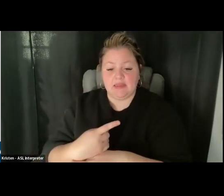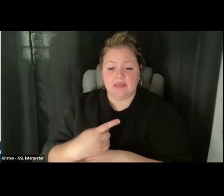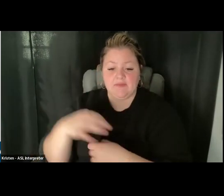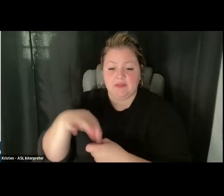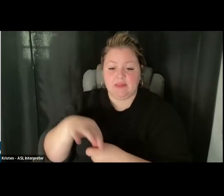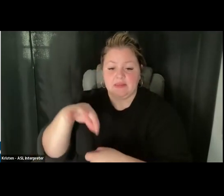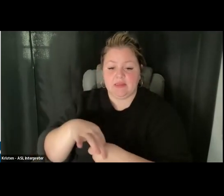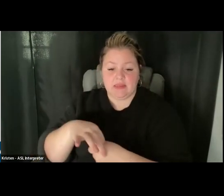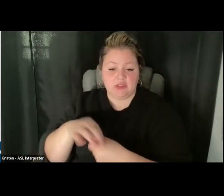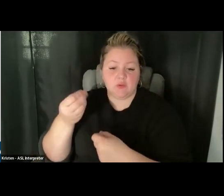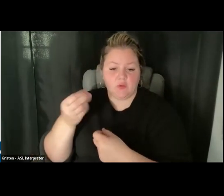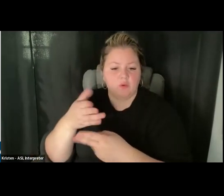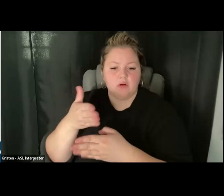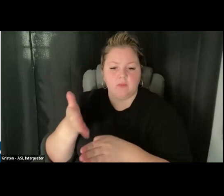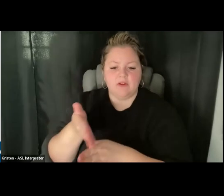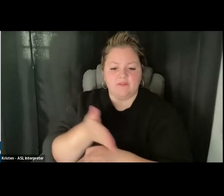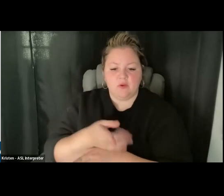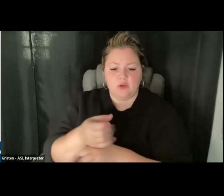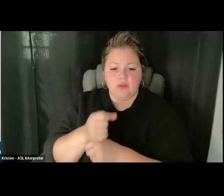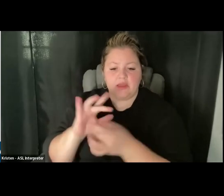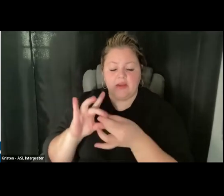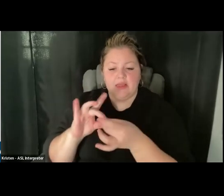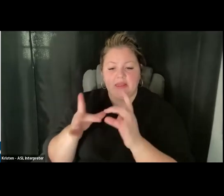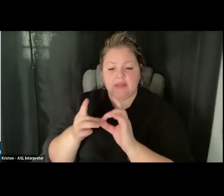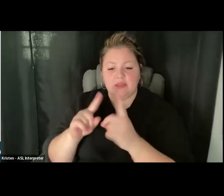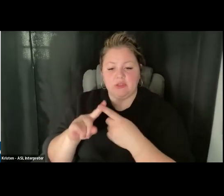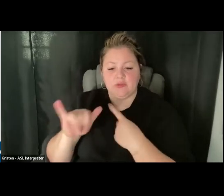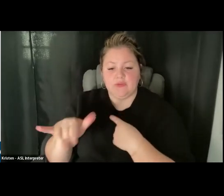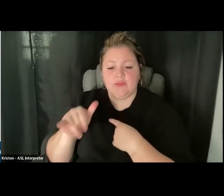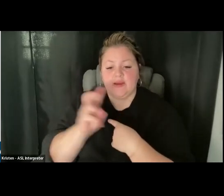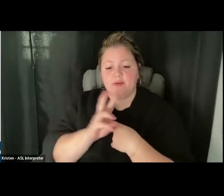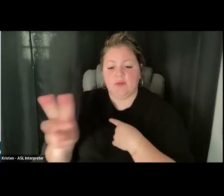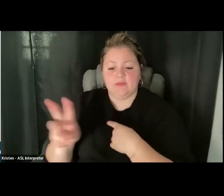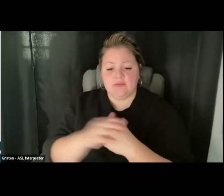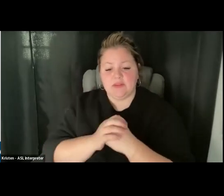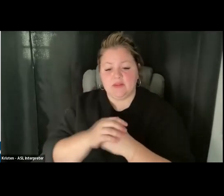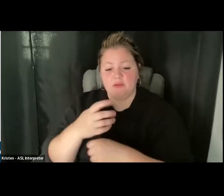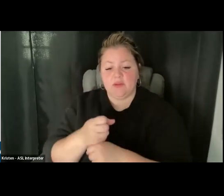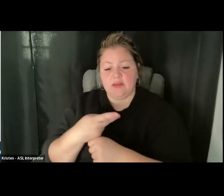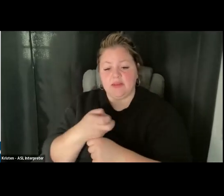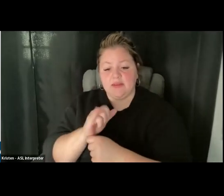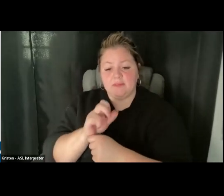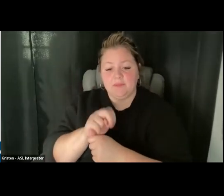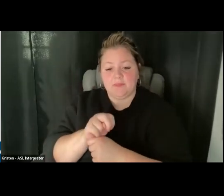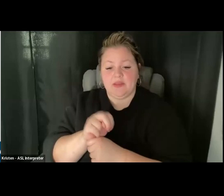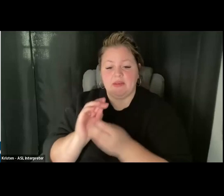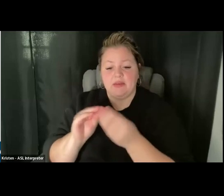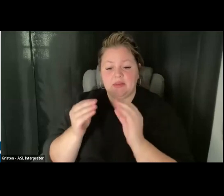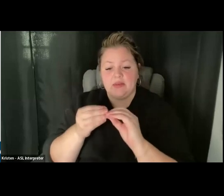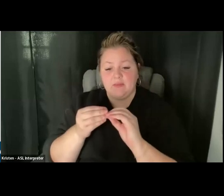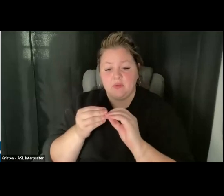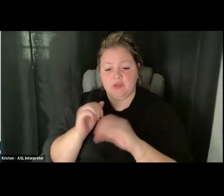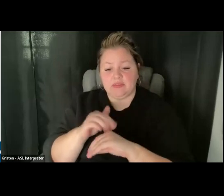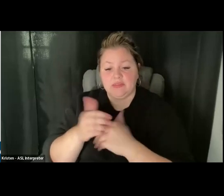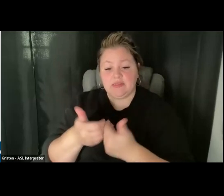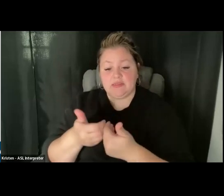a link to a web page and a pin number sent separately that you can fit that you can fill out. And